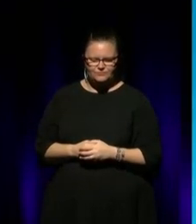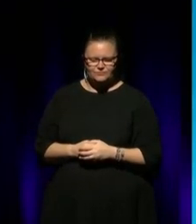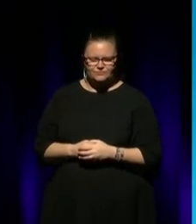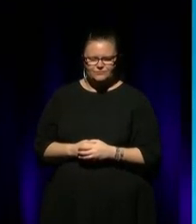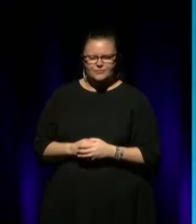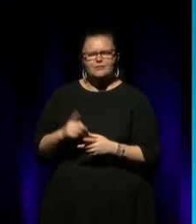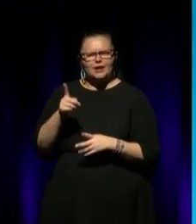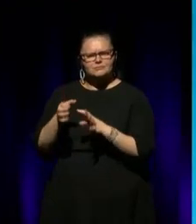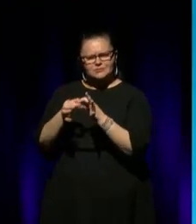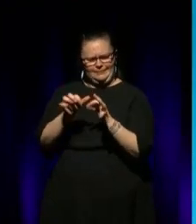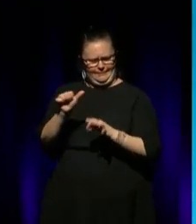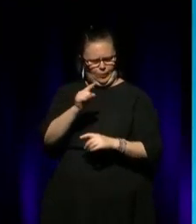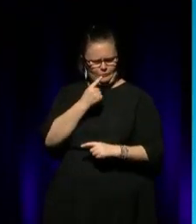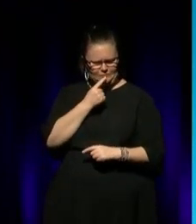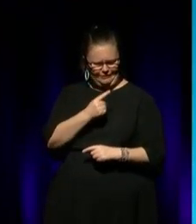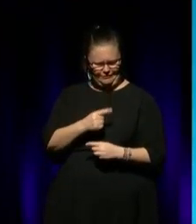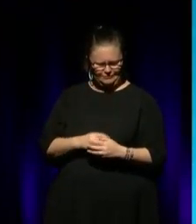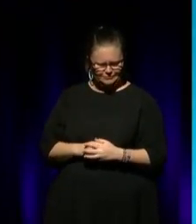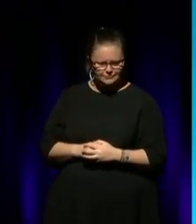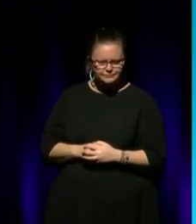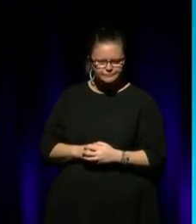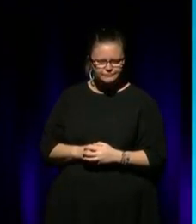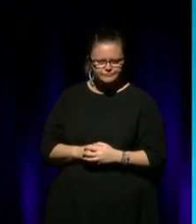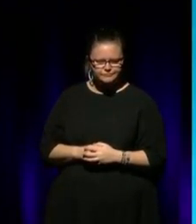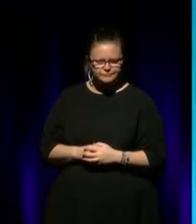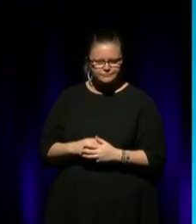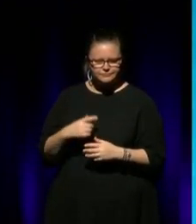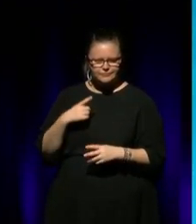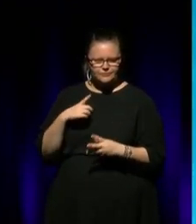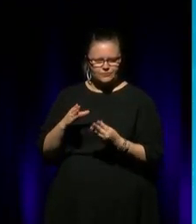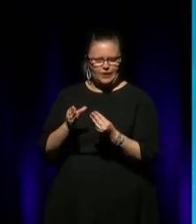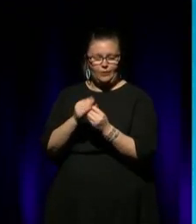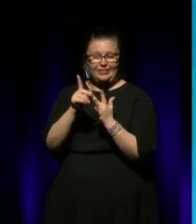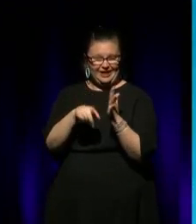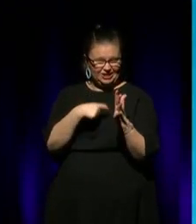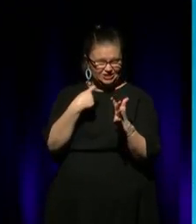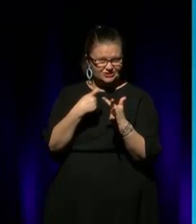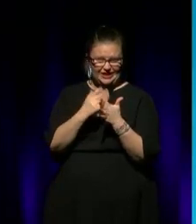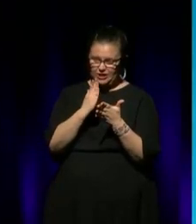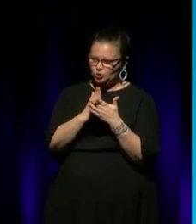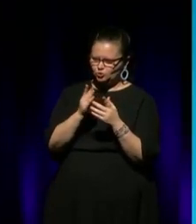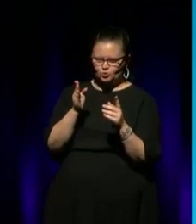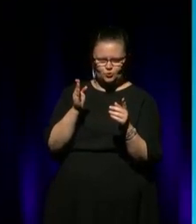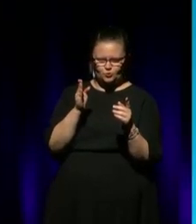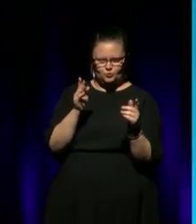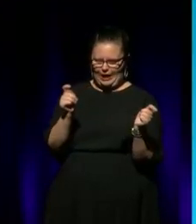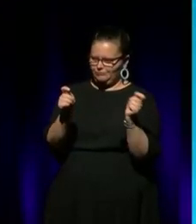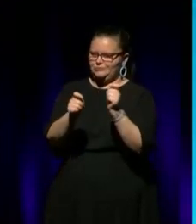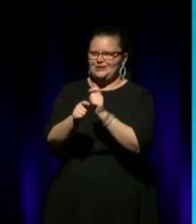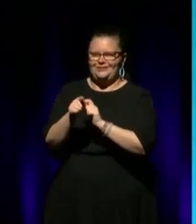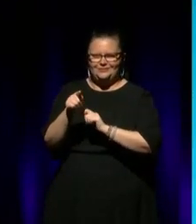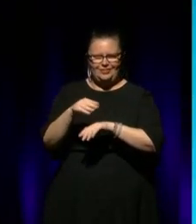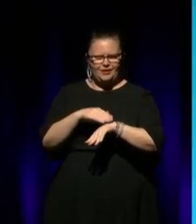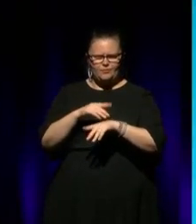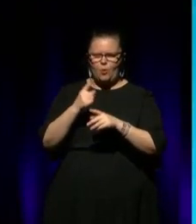to what you're saying, because you were... Ocas with Jakapura was a turning point for you and Bengara. You were one of the first